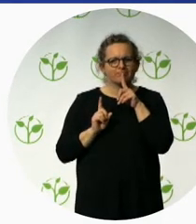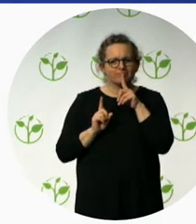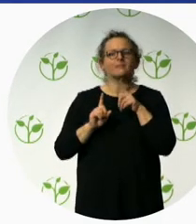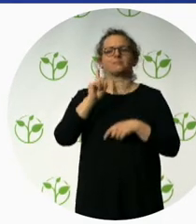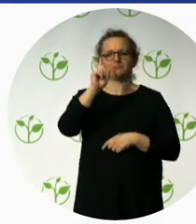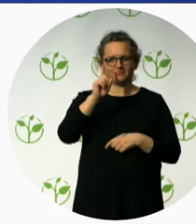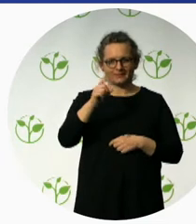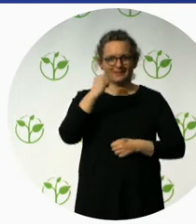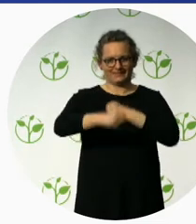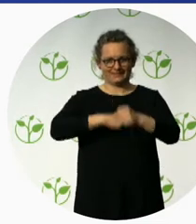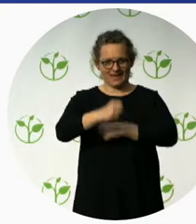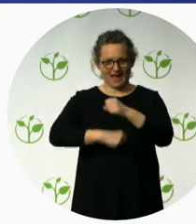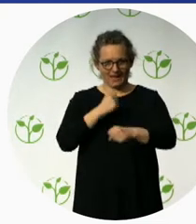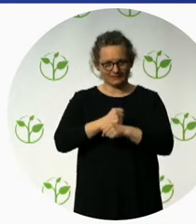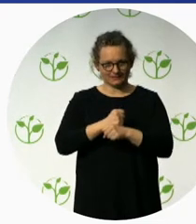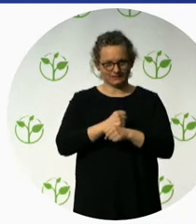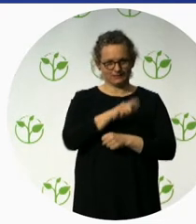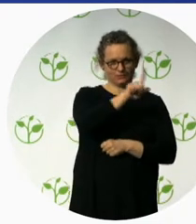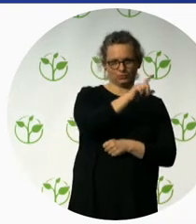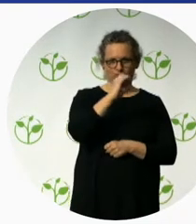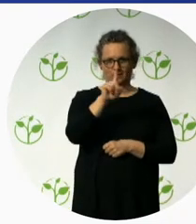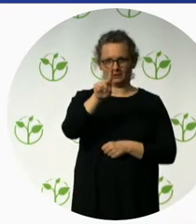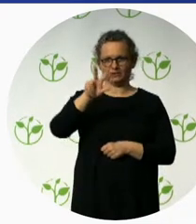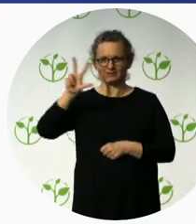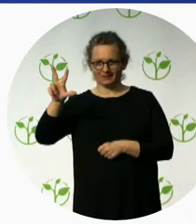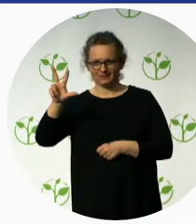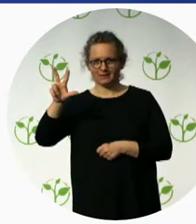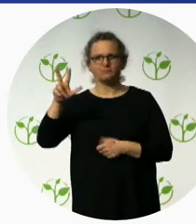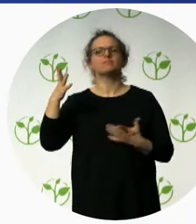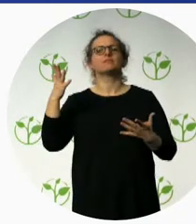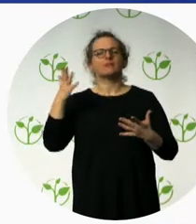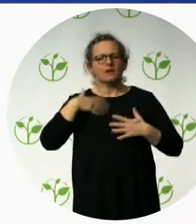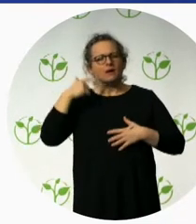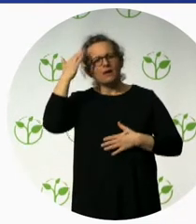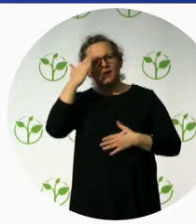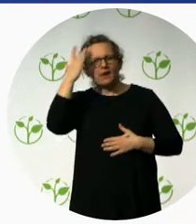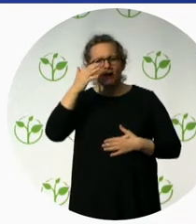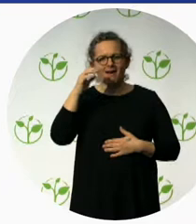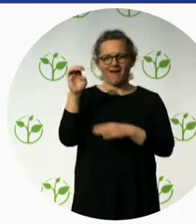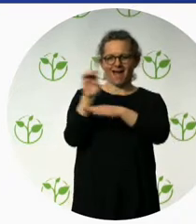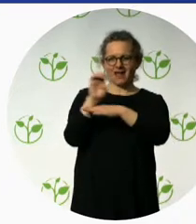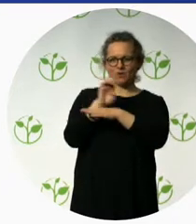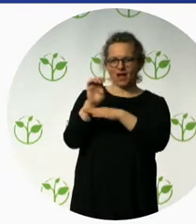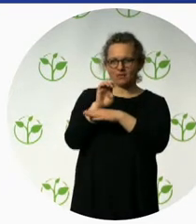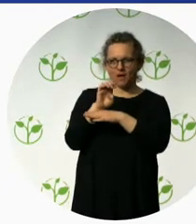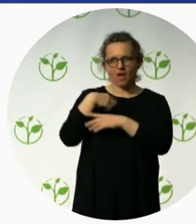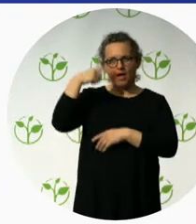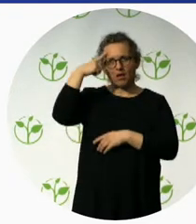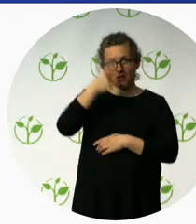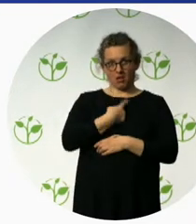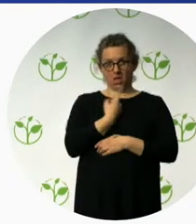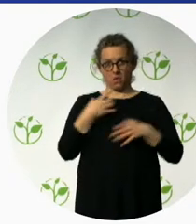expand also to other countries, not only Ecuador, but also include tours in Peru and tours in